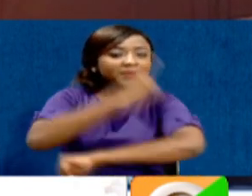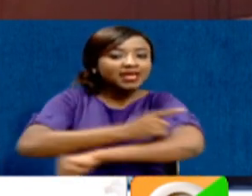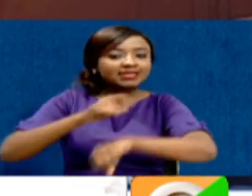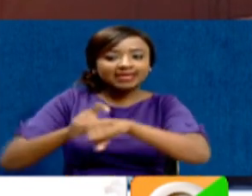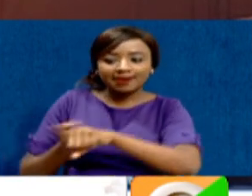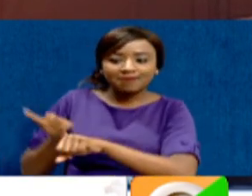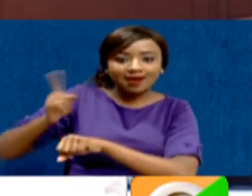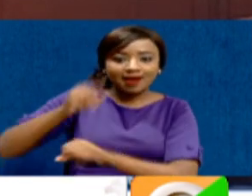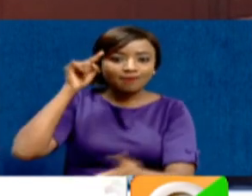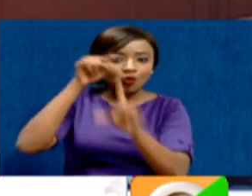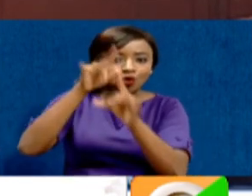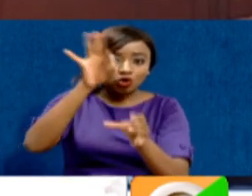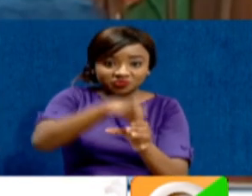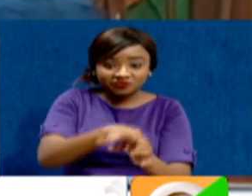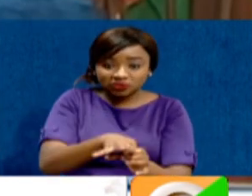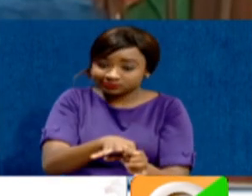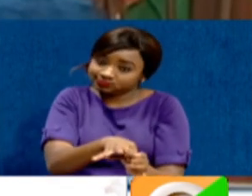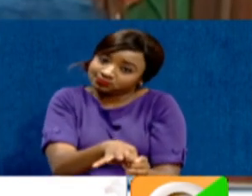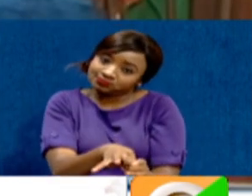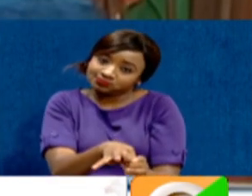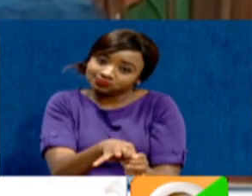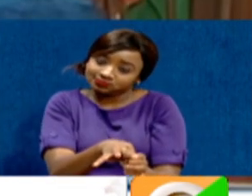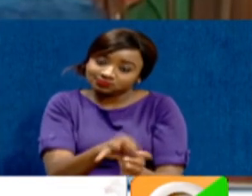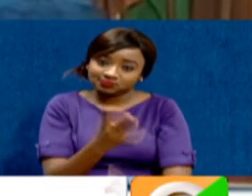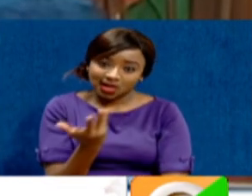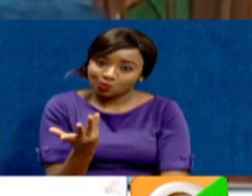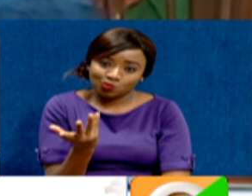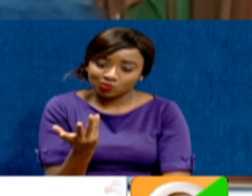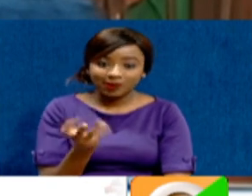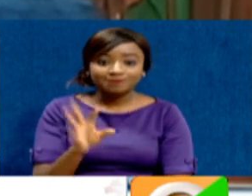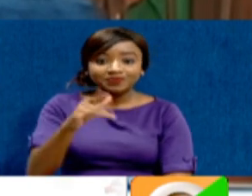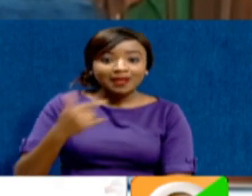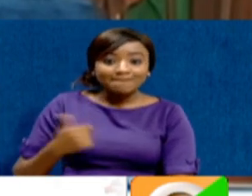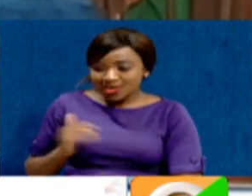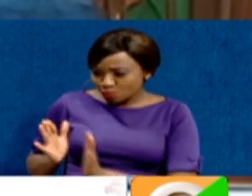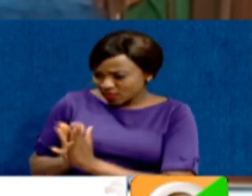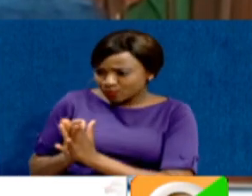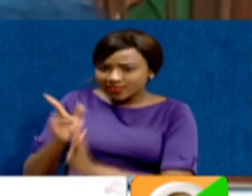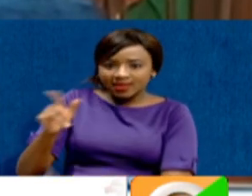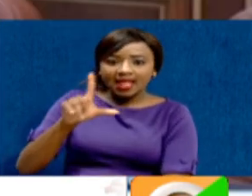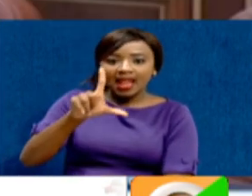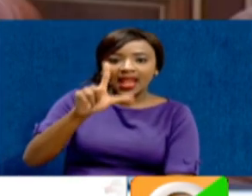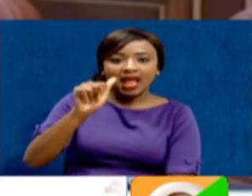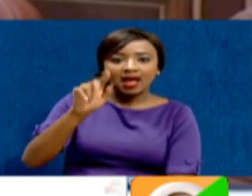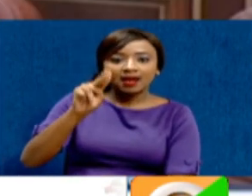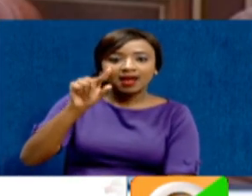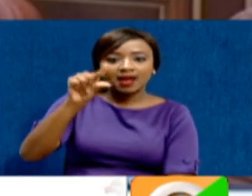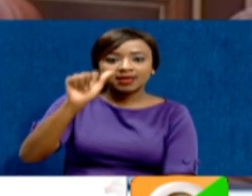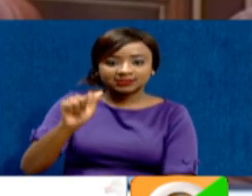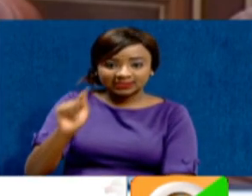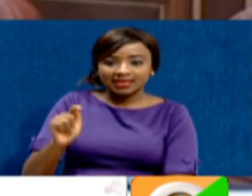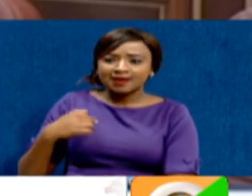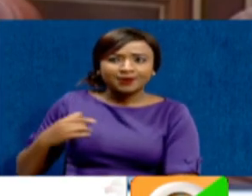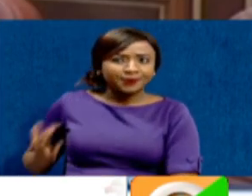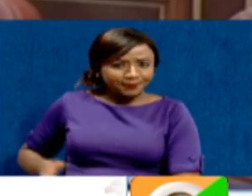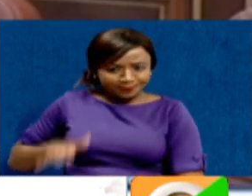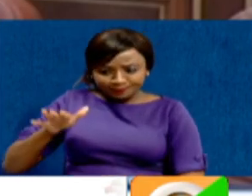Mr. Speaker. And we don't need to be poetic about it. I was with Senator Langata until five in the morning. I do not want to reveal